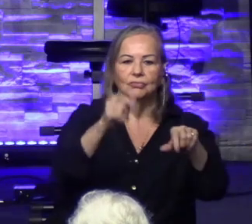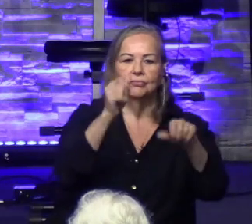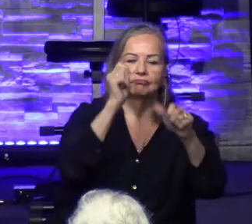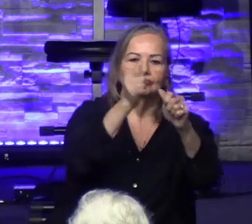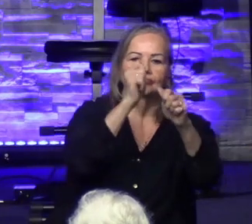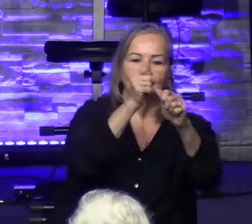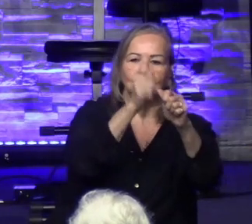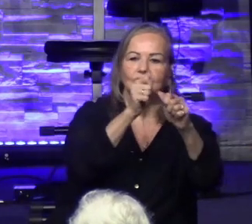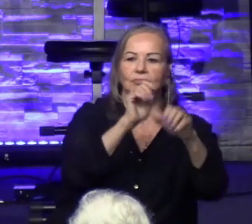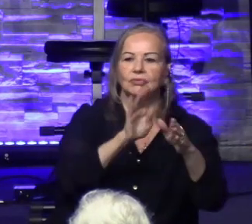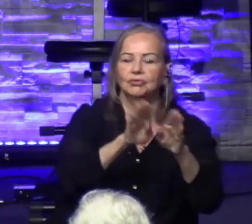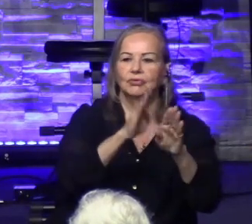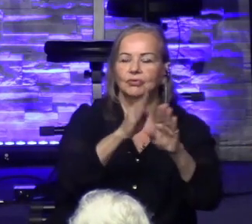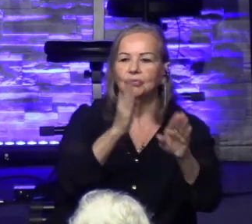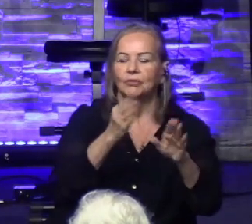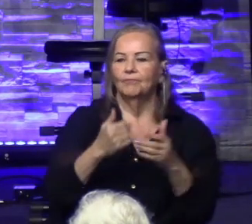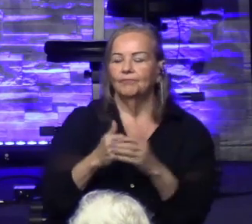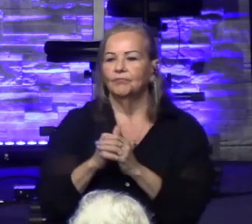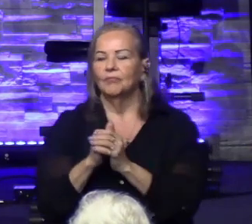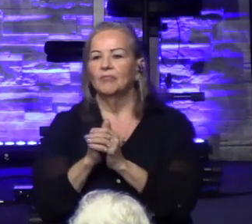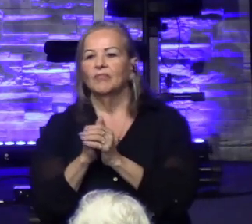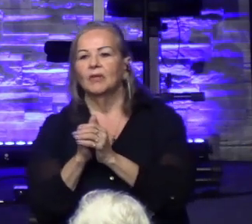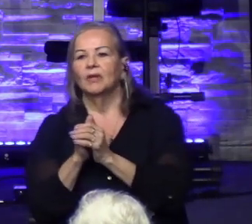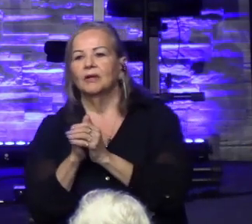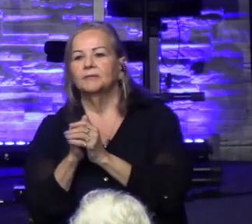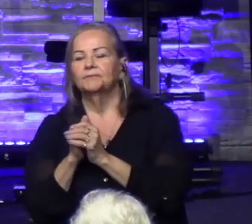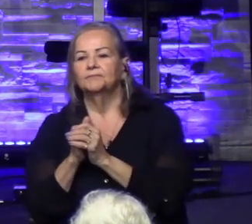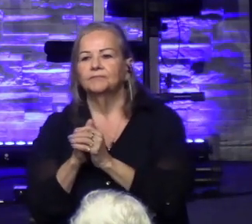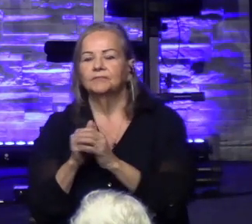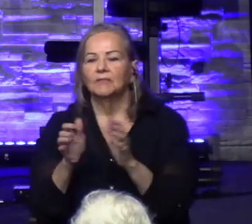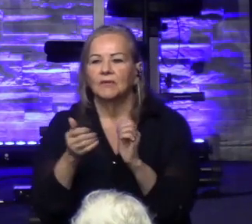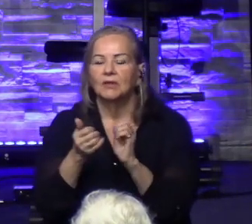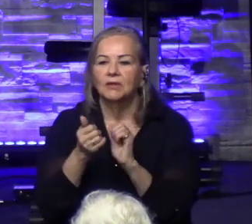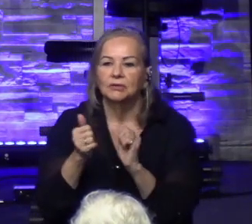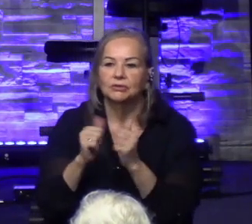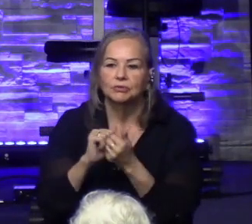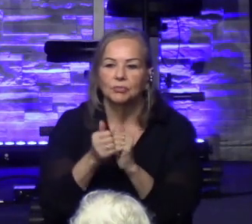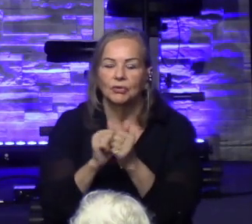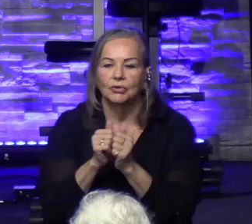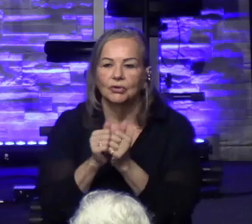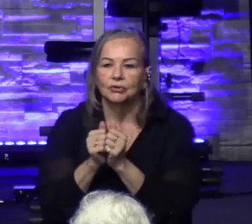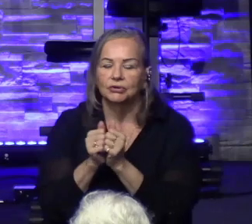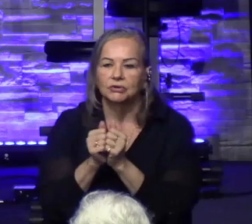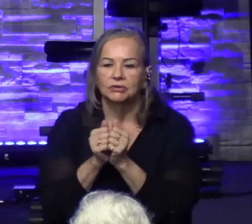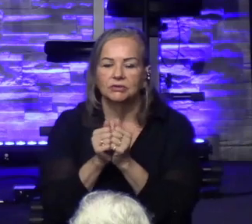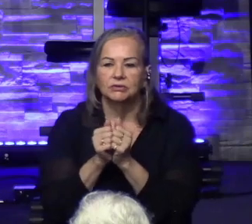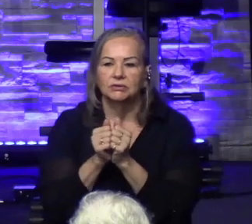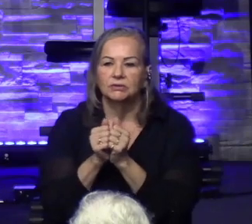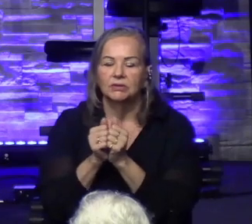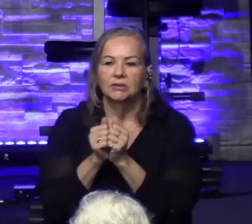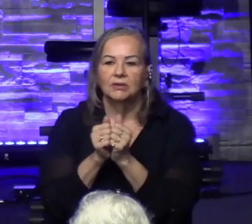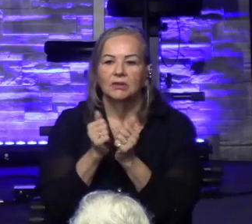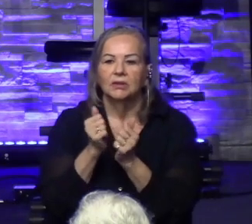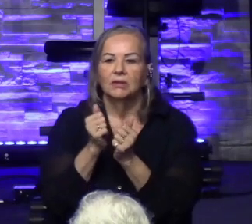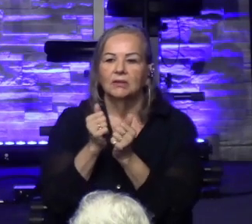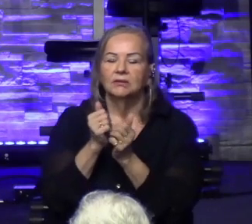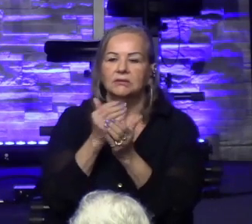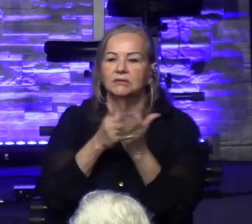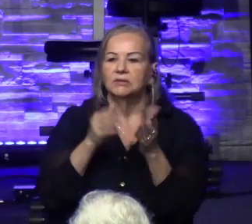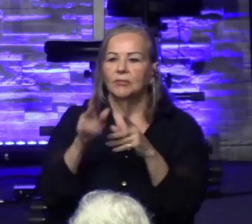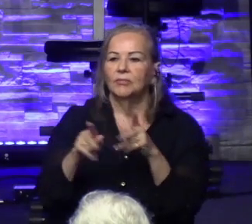Michael Jordan. I believe he's the best, greatest basketball player I've ever played. That man had a passion for basketball.